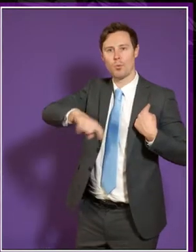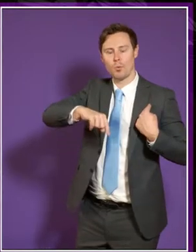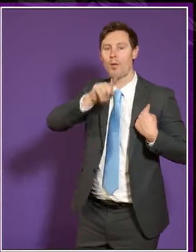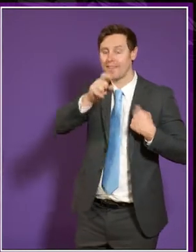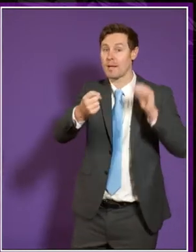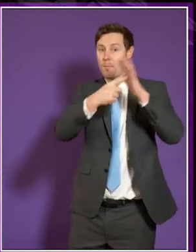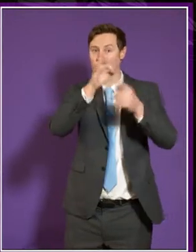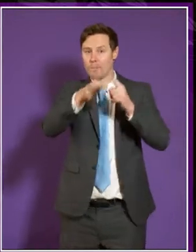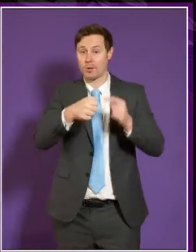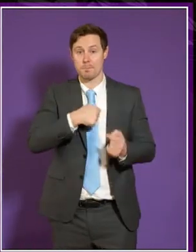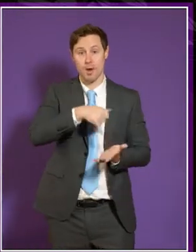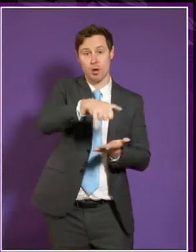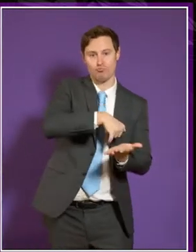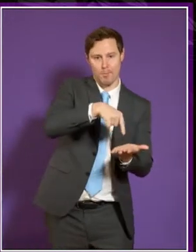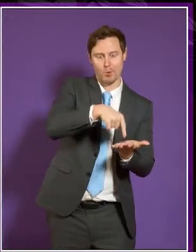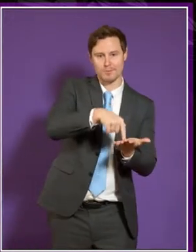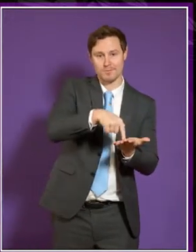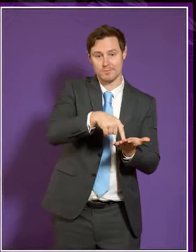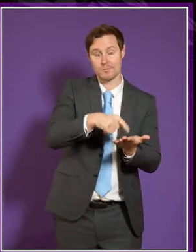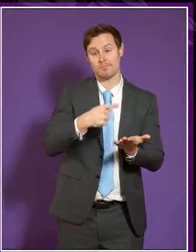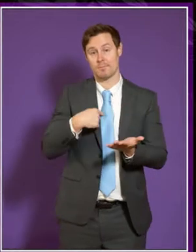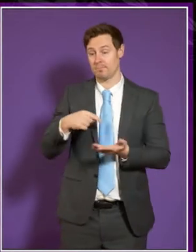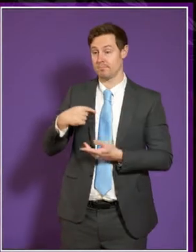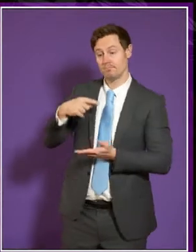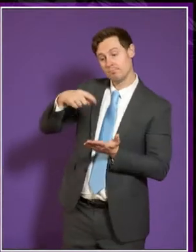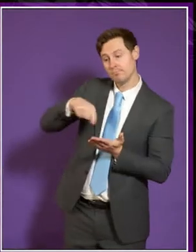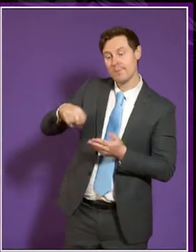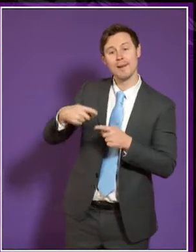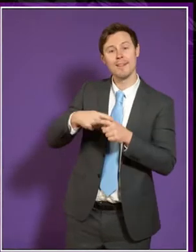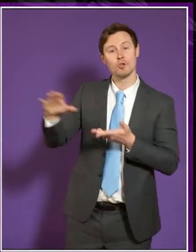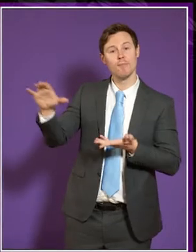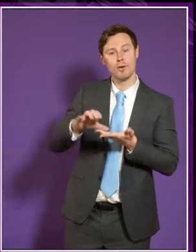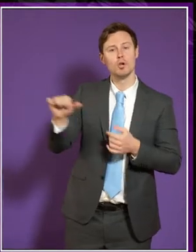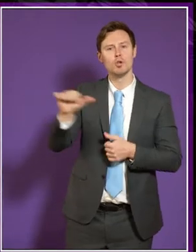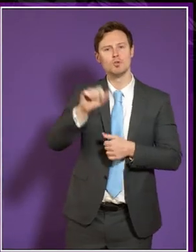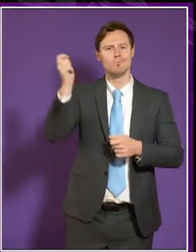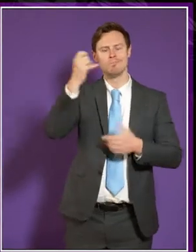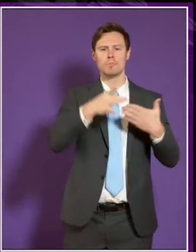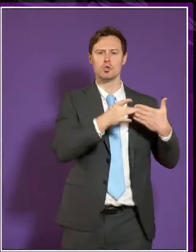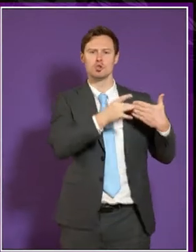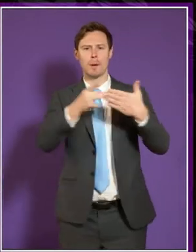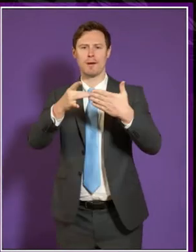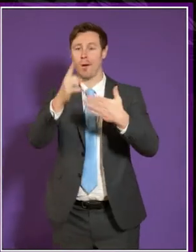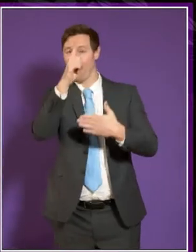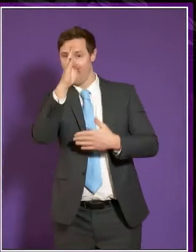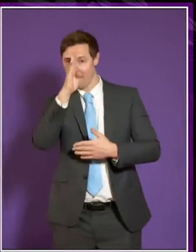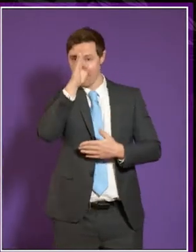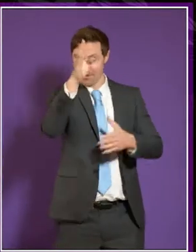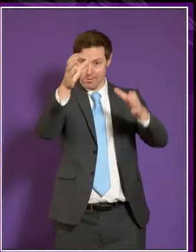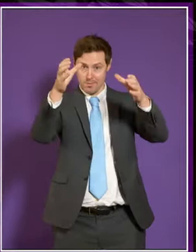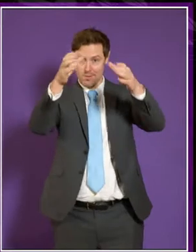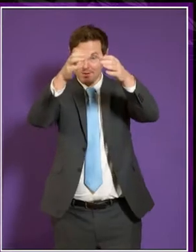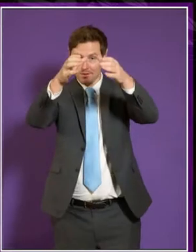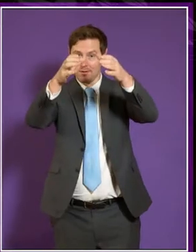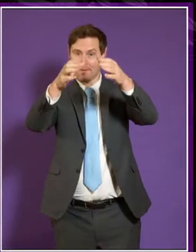points made in the report I just mentioned to the English Funding Council, that there should be champions, there should be a single source where these things are